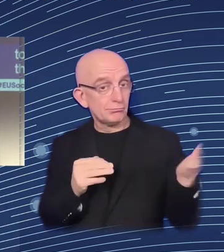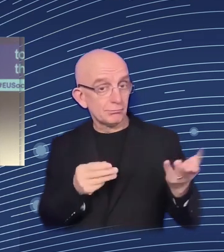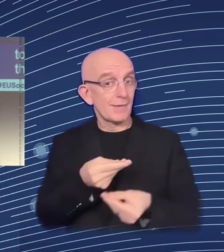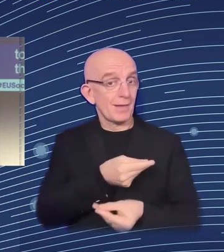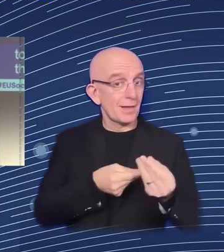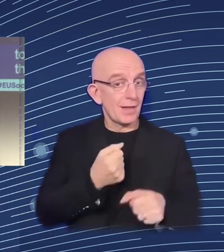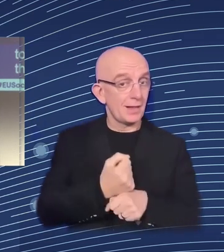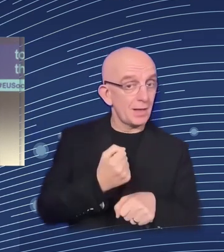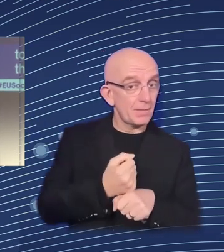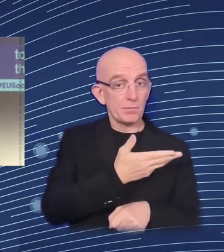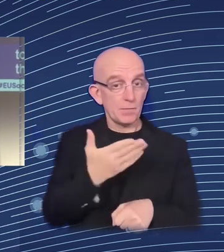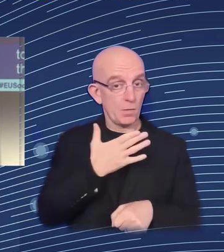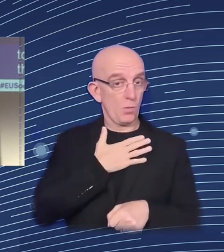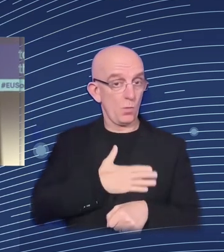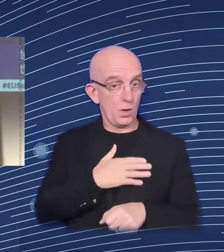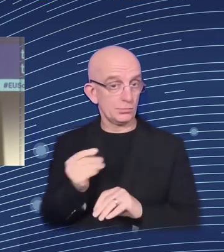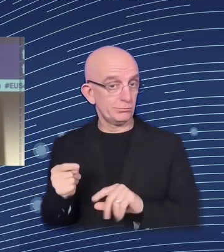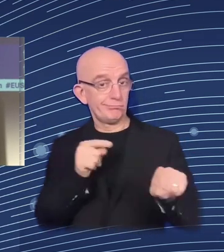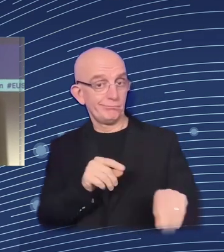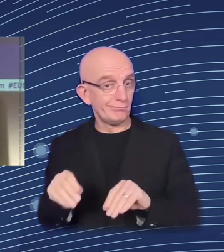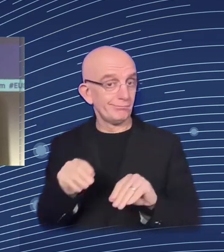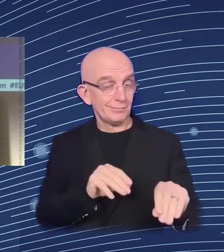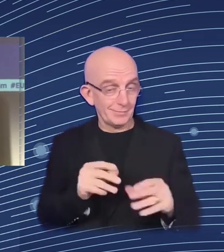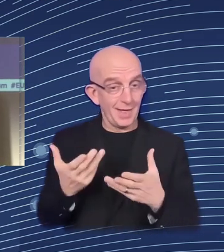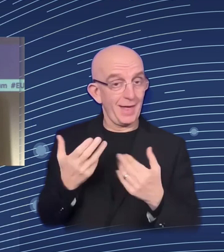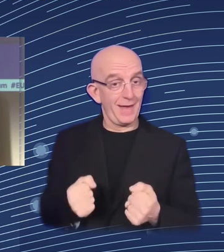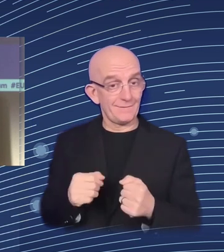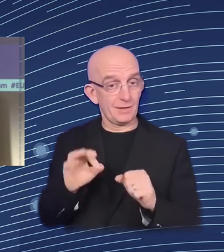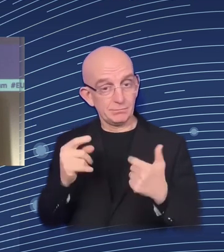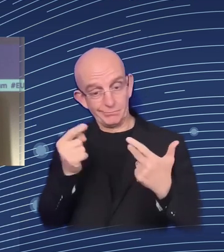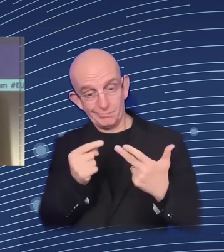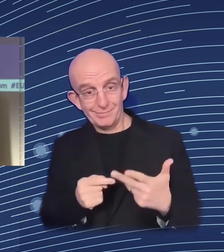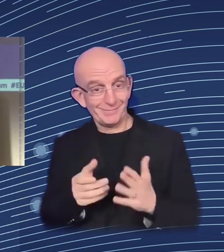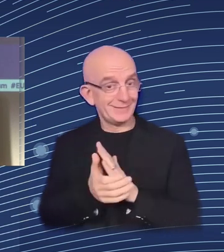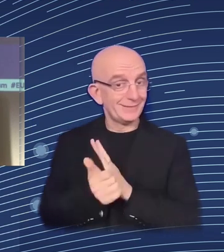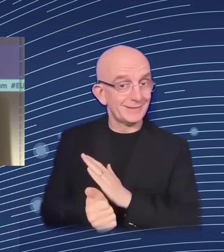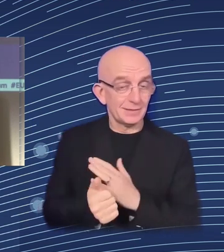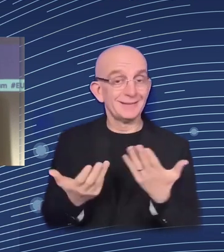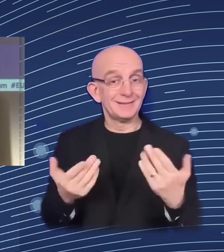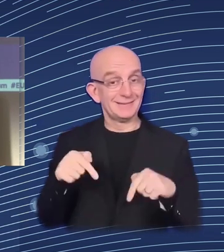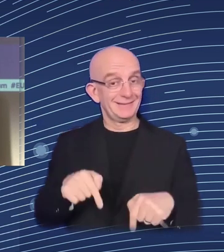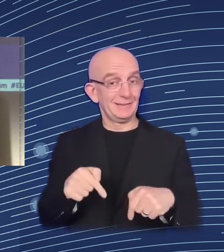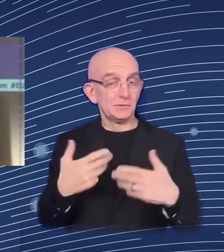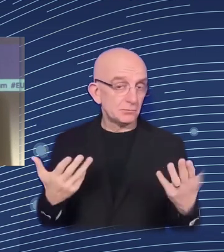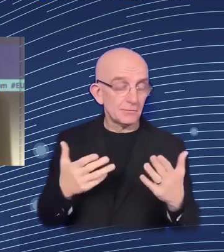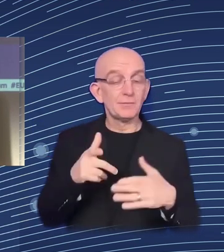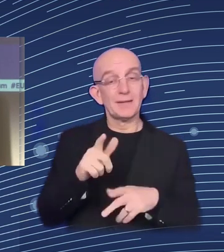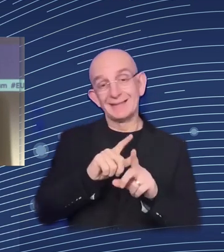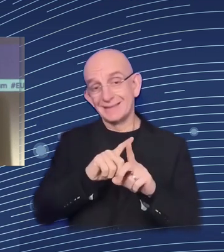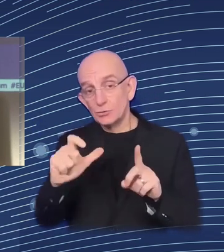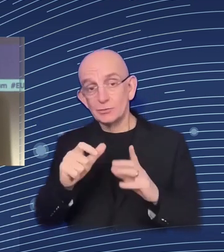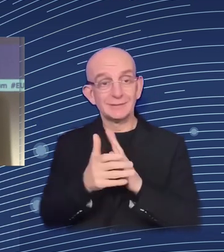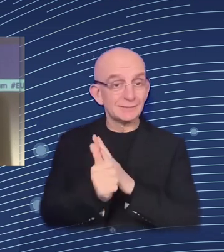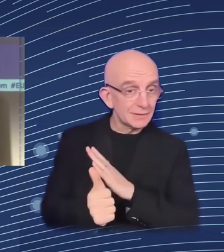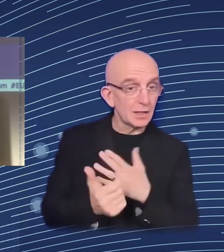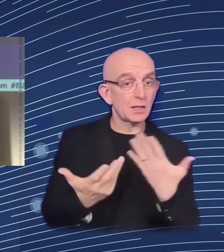I put social media and matching platforms, LinkedIn, but also others as a tool to make sure that